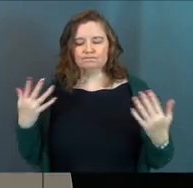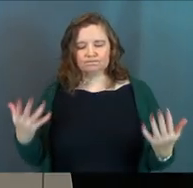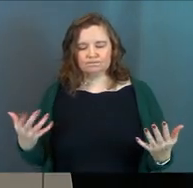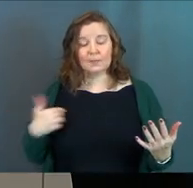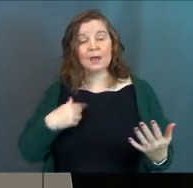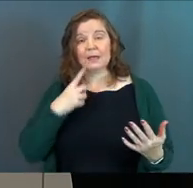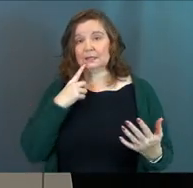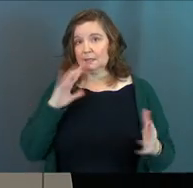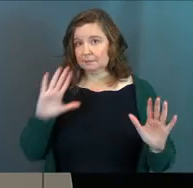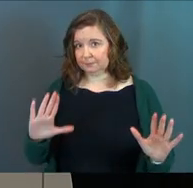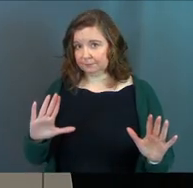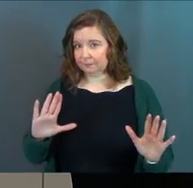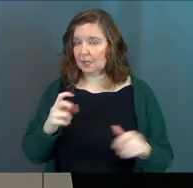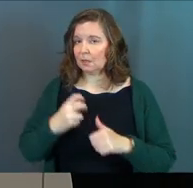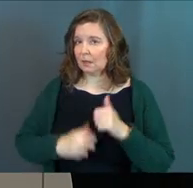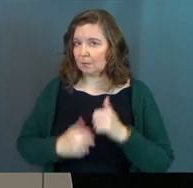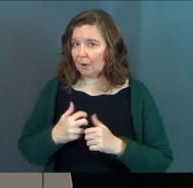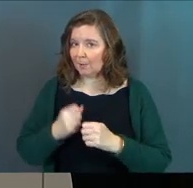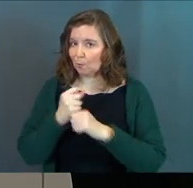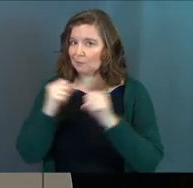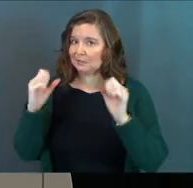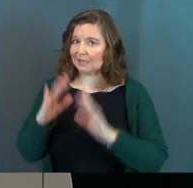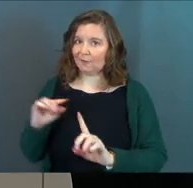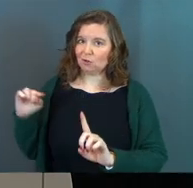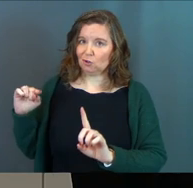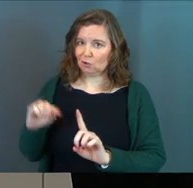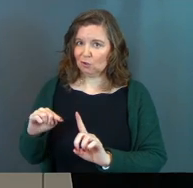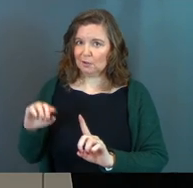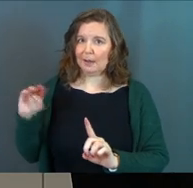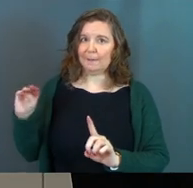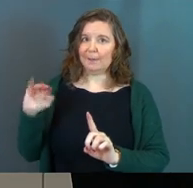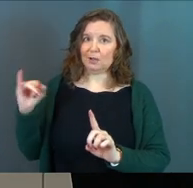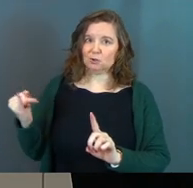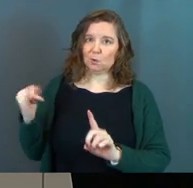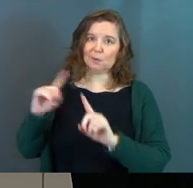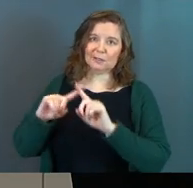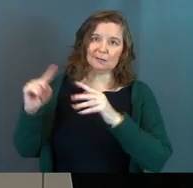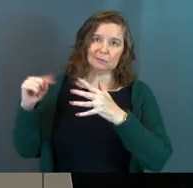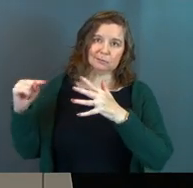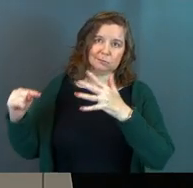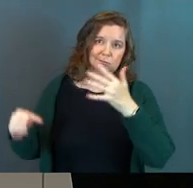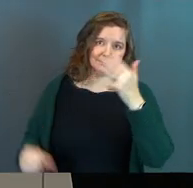I'd say here's the problem with Saviors, Michael Jordan and all of them.